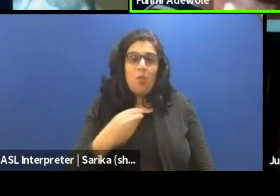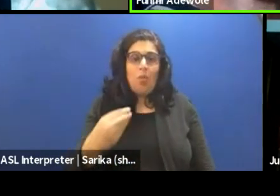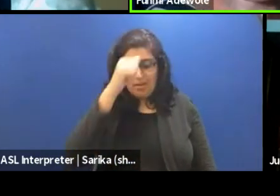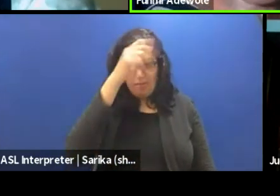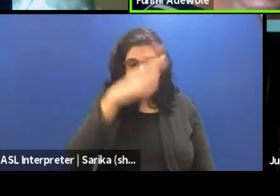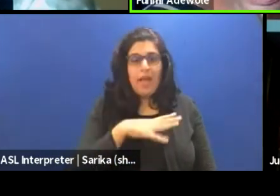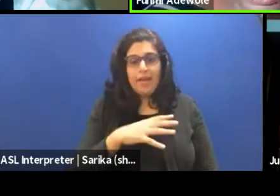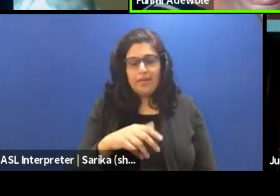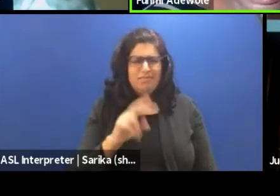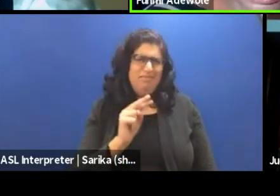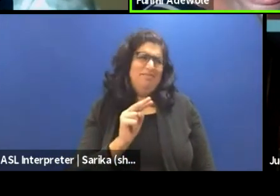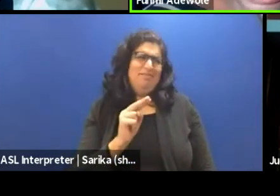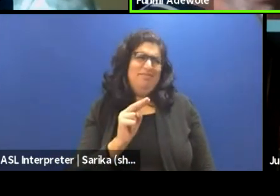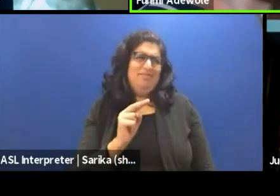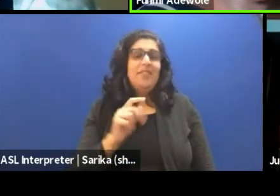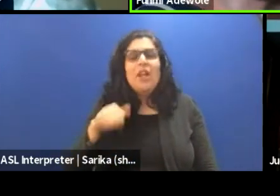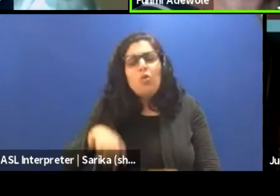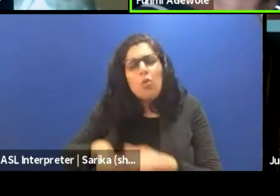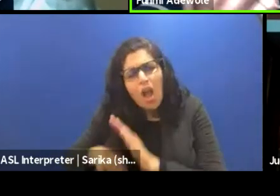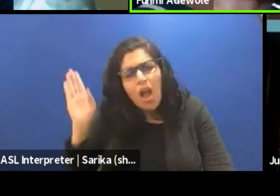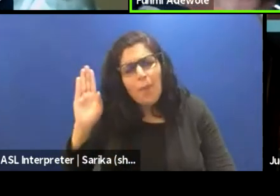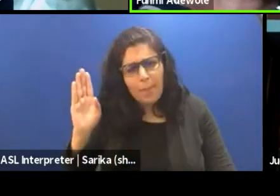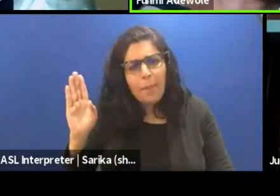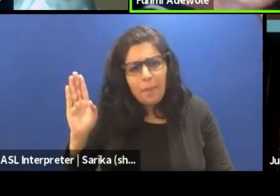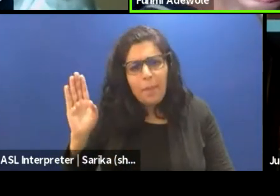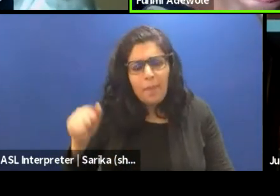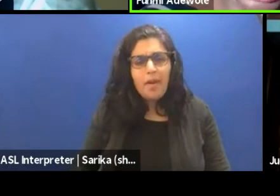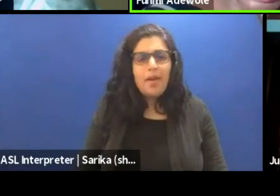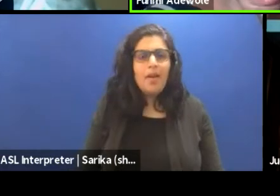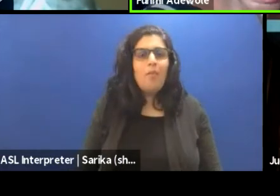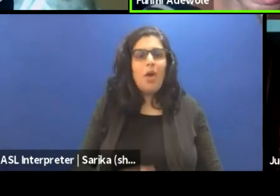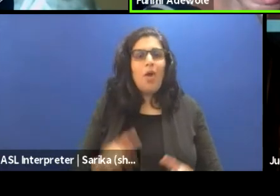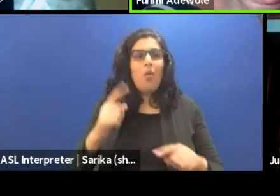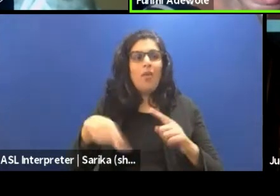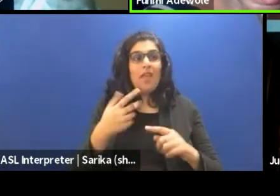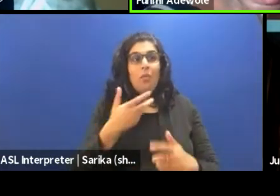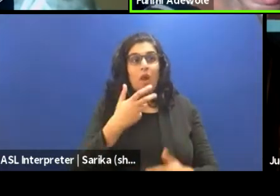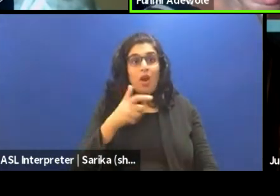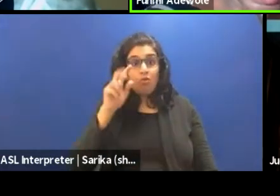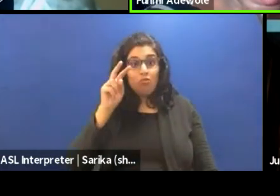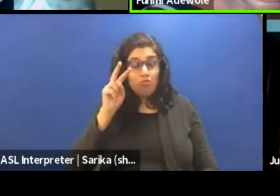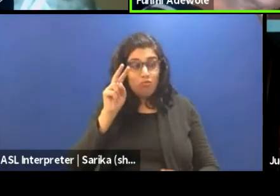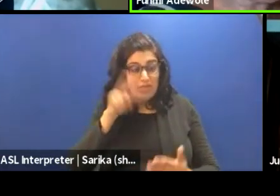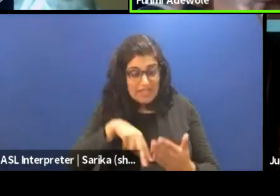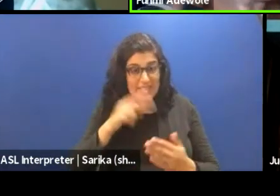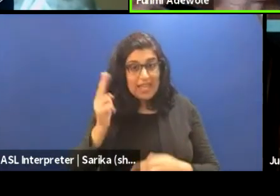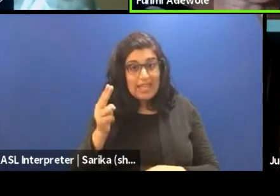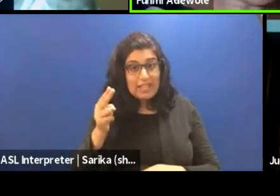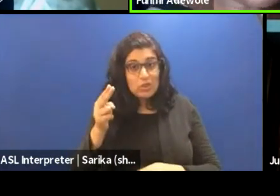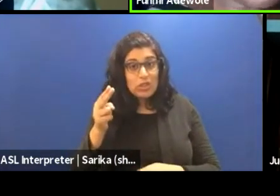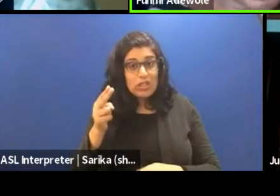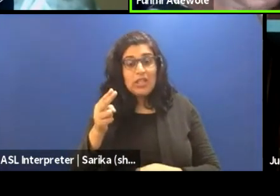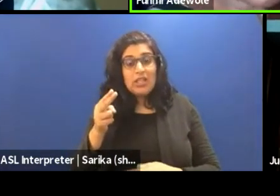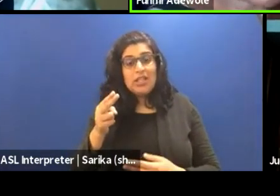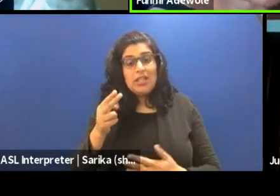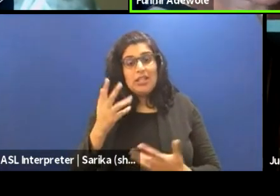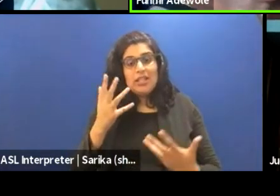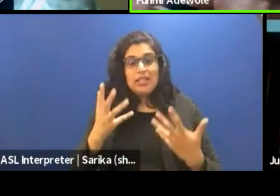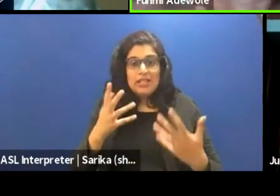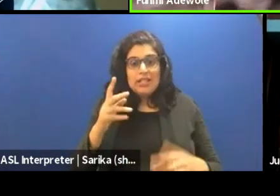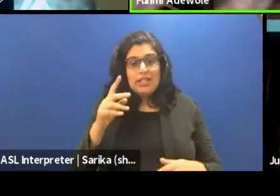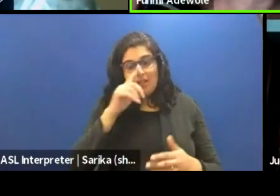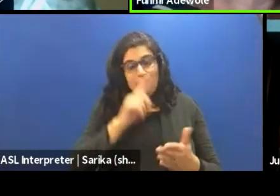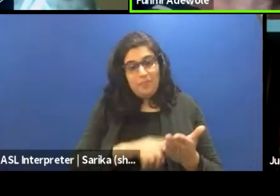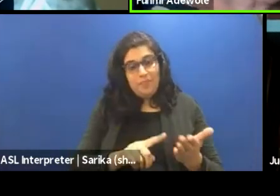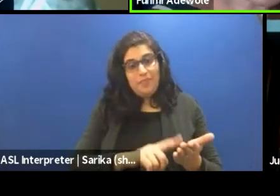at you. They grew up with it. Yet when they want to read the history of it, they will probably have to